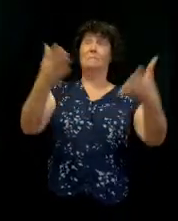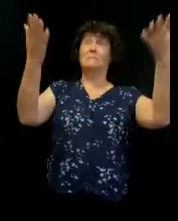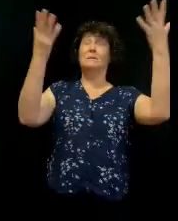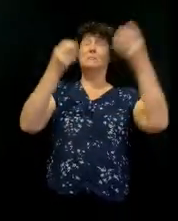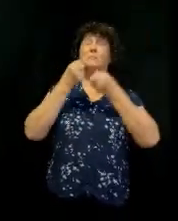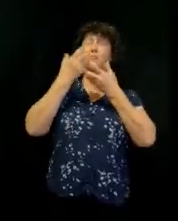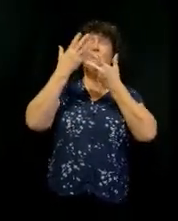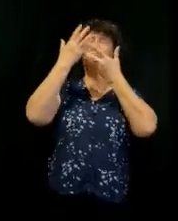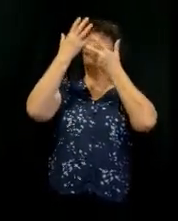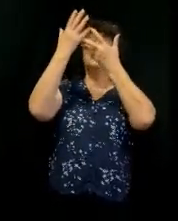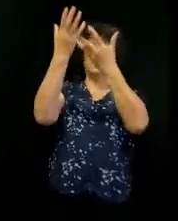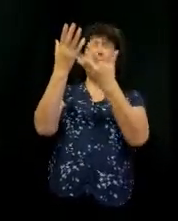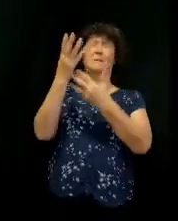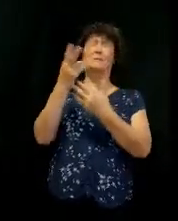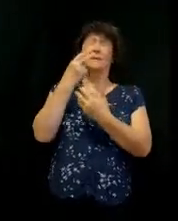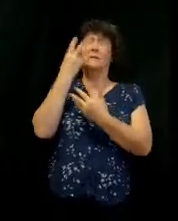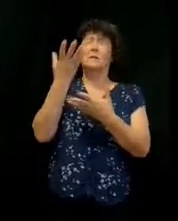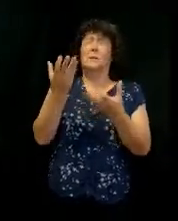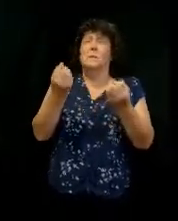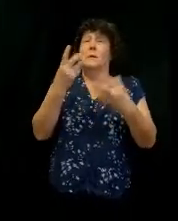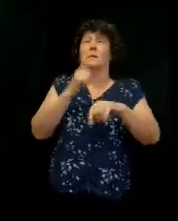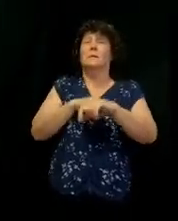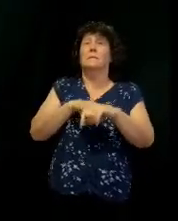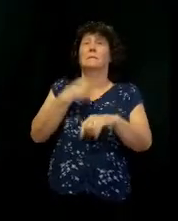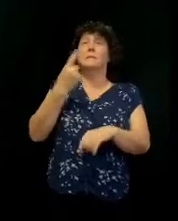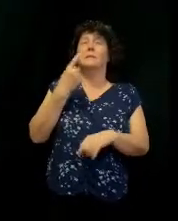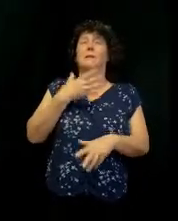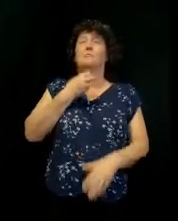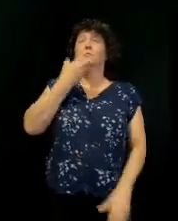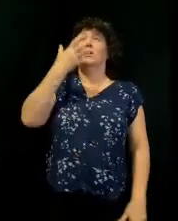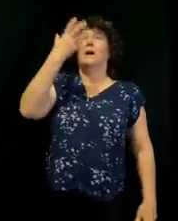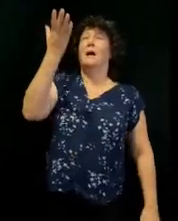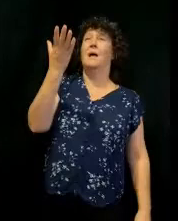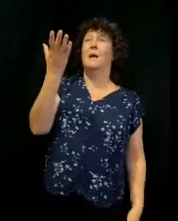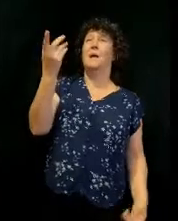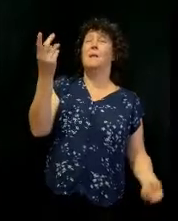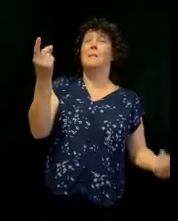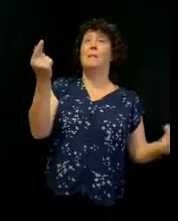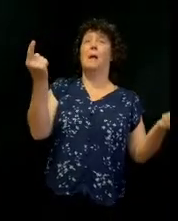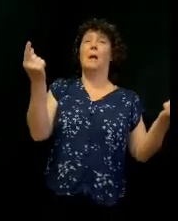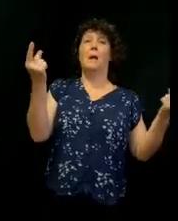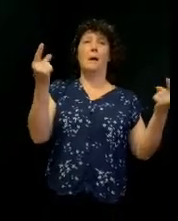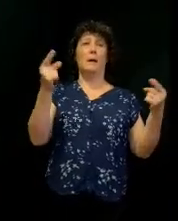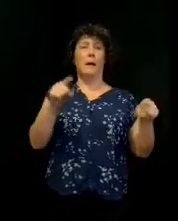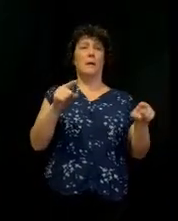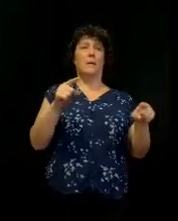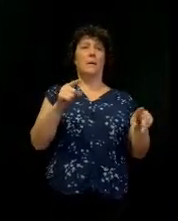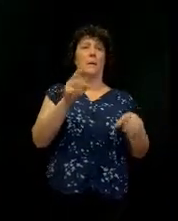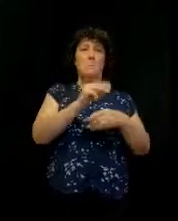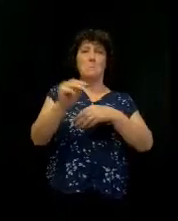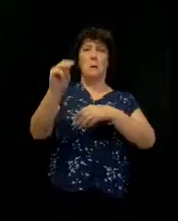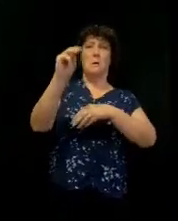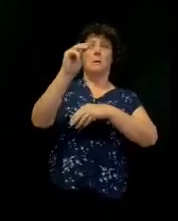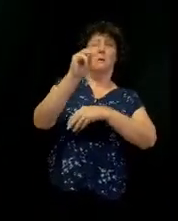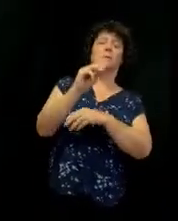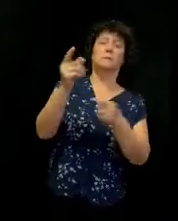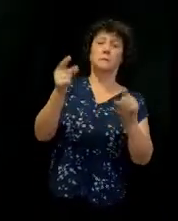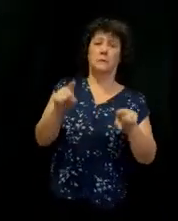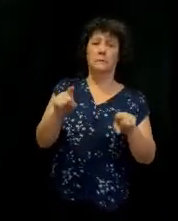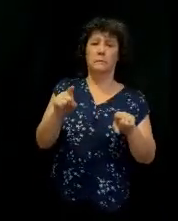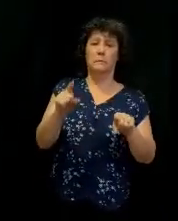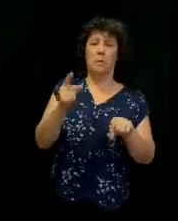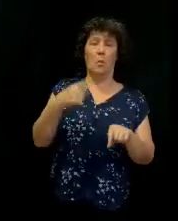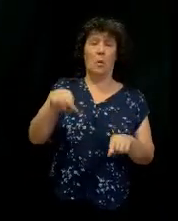saw it happen in this church so many times when someone was just shouting to God, and all of a sudden things would start breaking off of people. Listen, I'm telling you, man, we have a